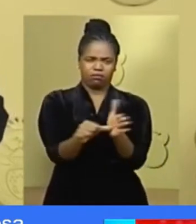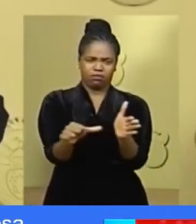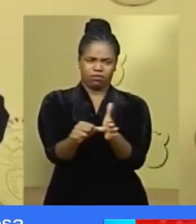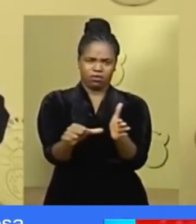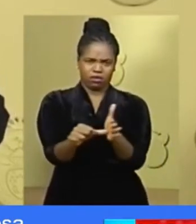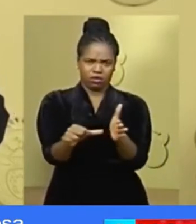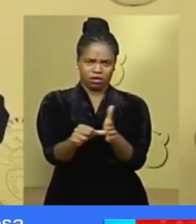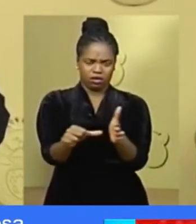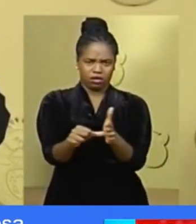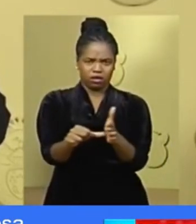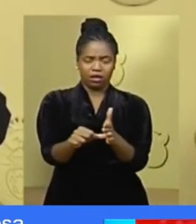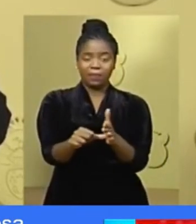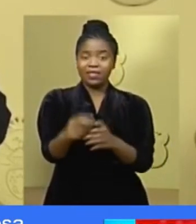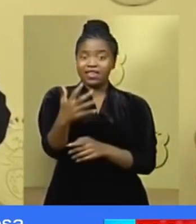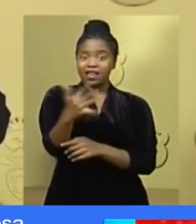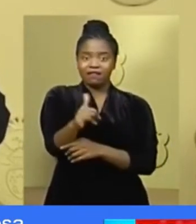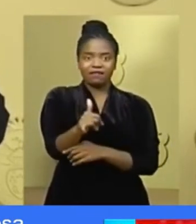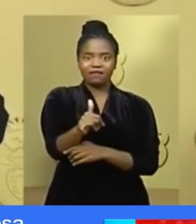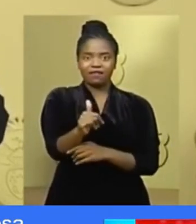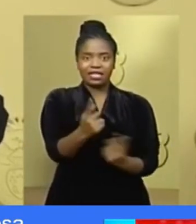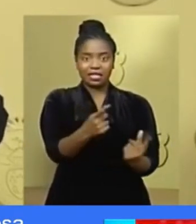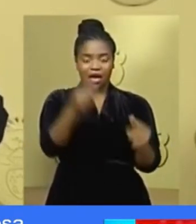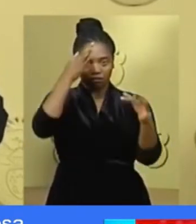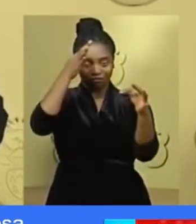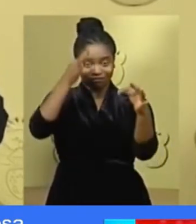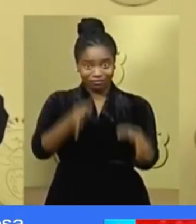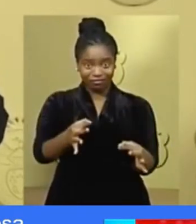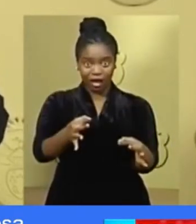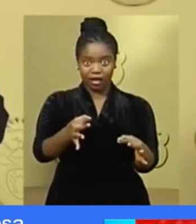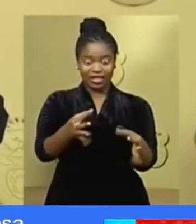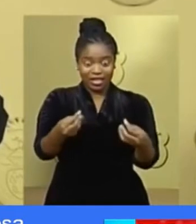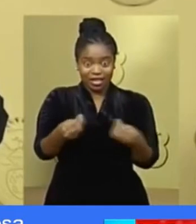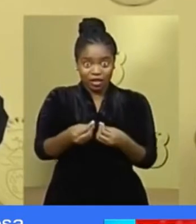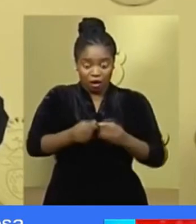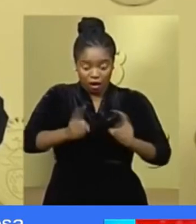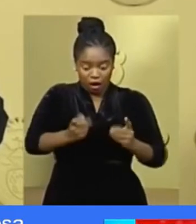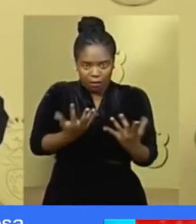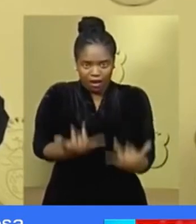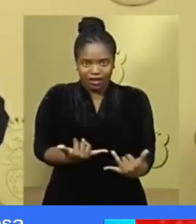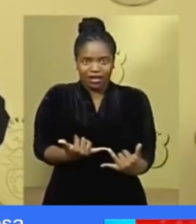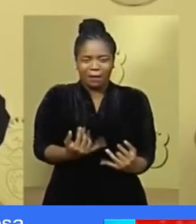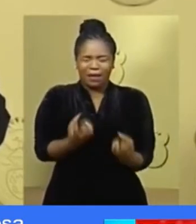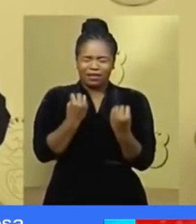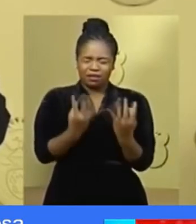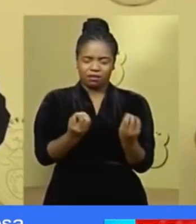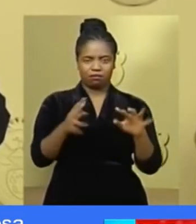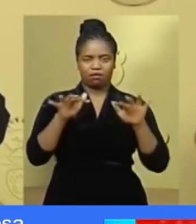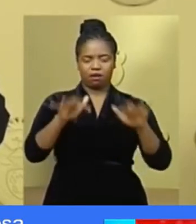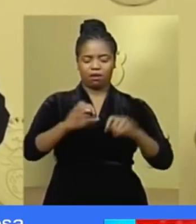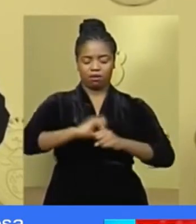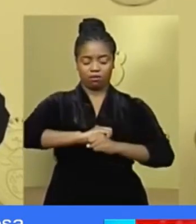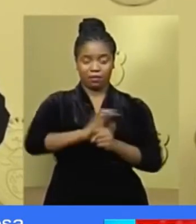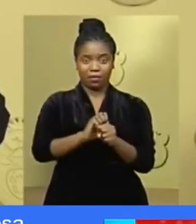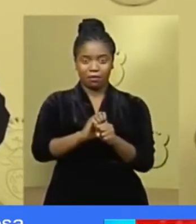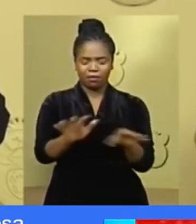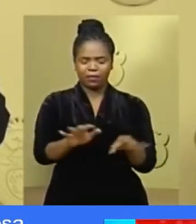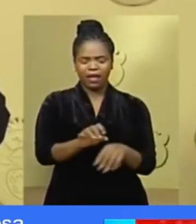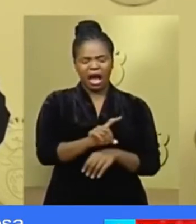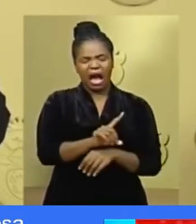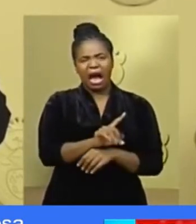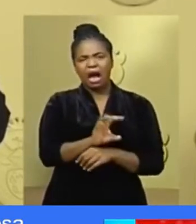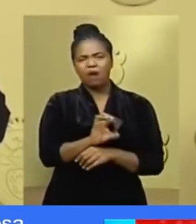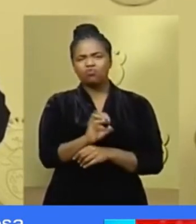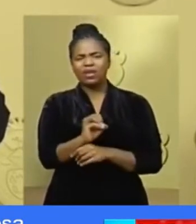Without decisive action, the number of people infected will rapidly increase from a few hundred